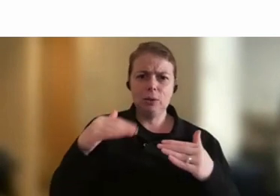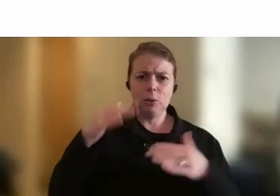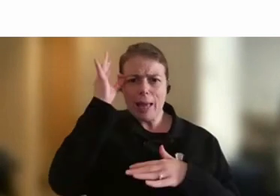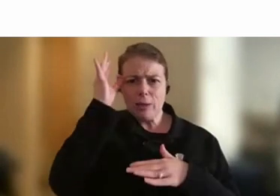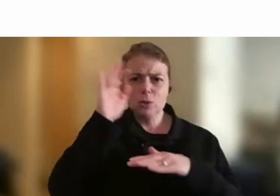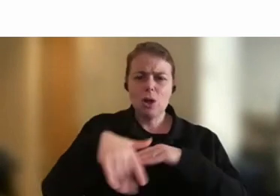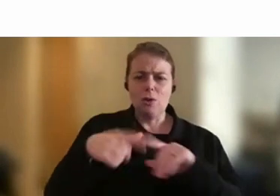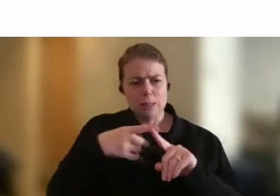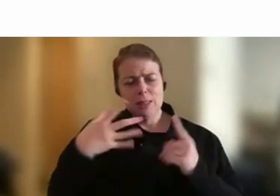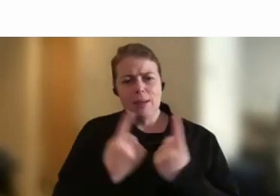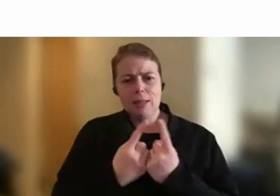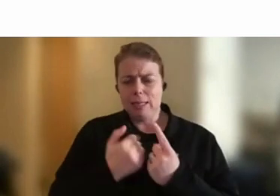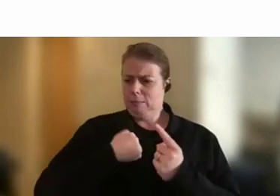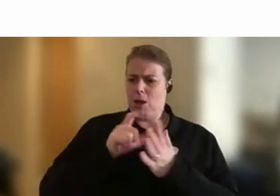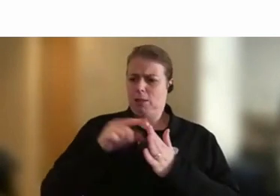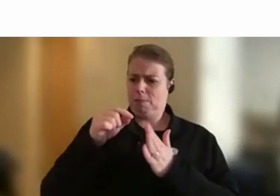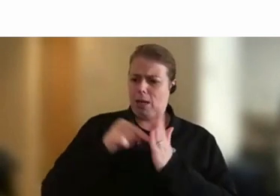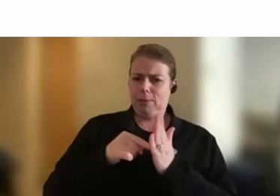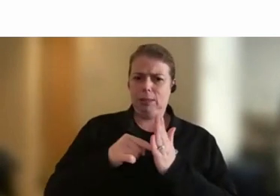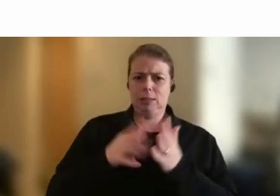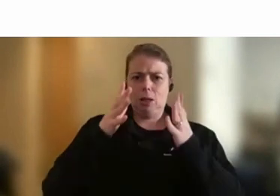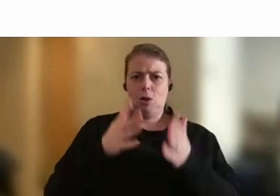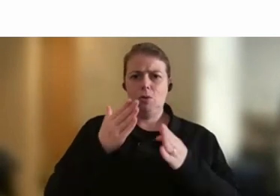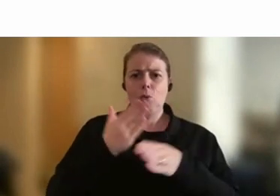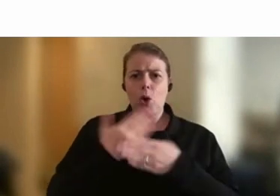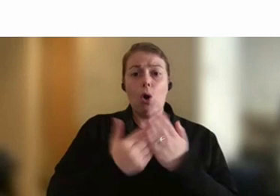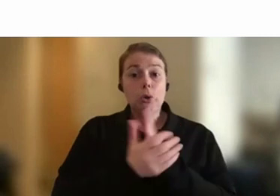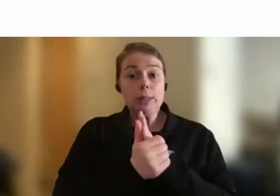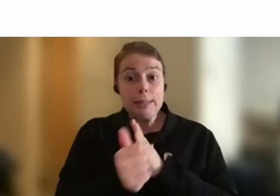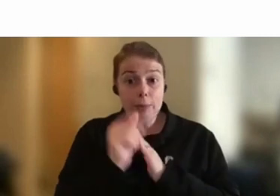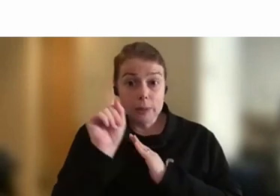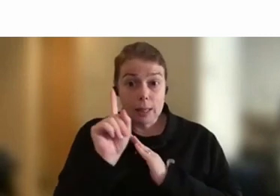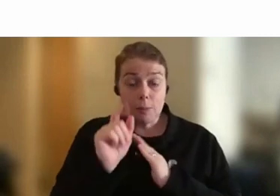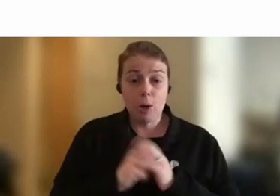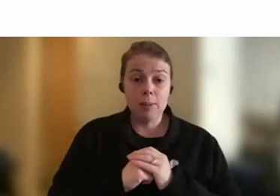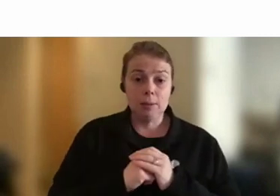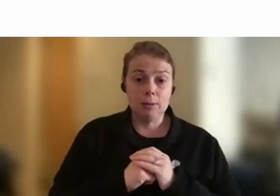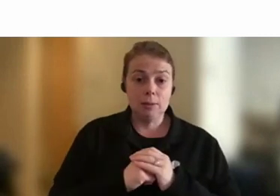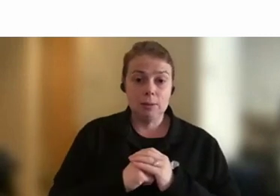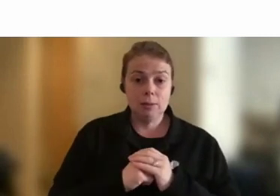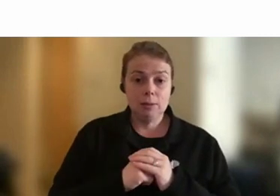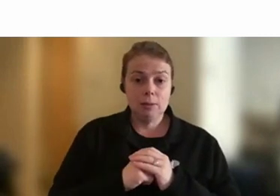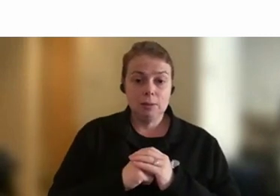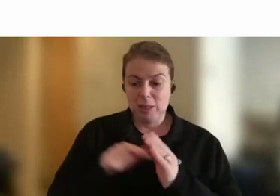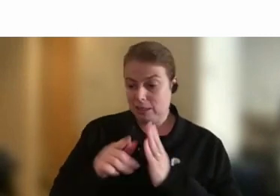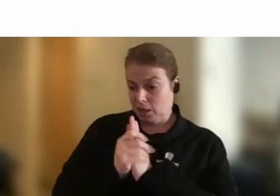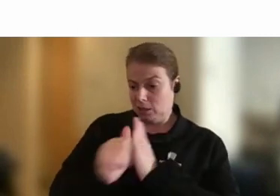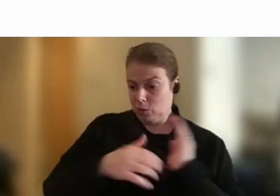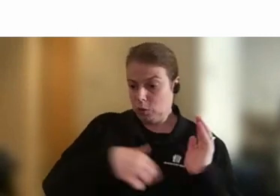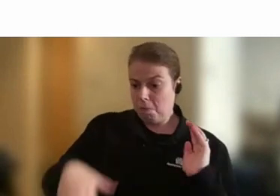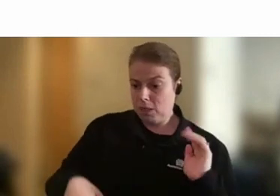department, there's a lot of work on skills going on at the moment. But that's just like skills ministers and